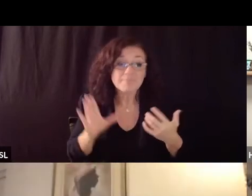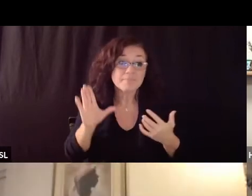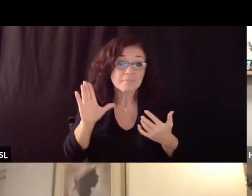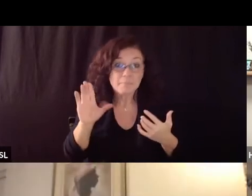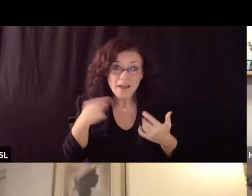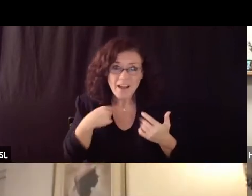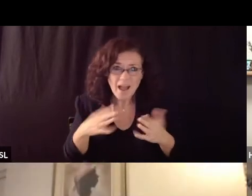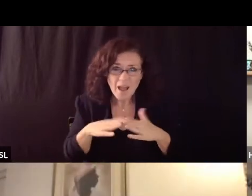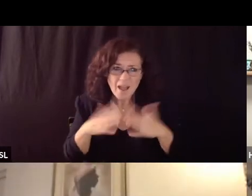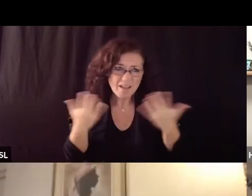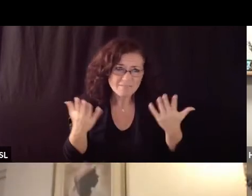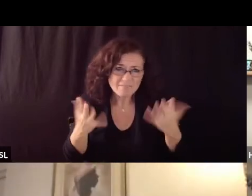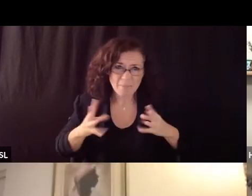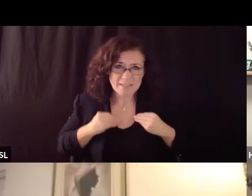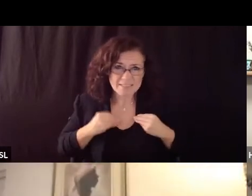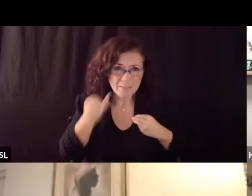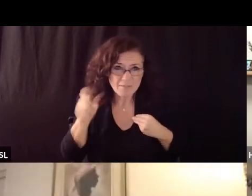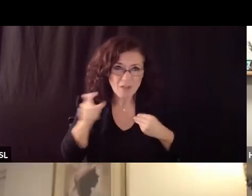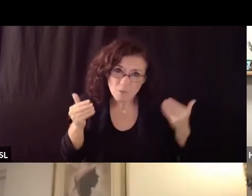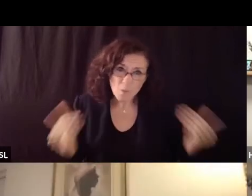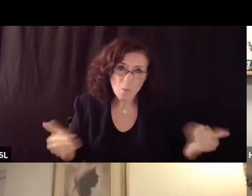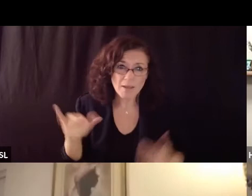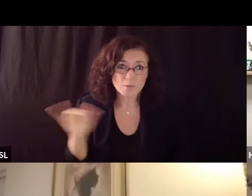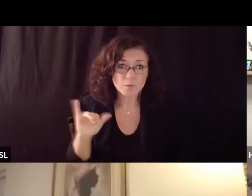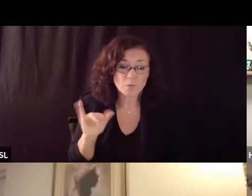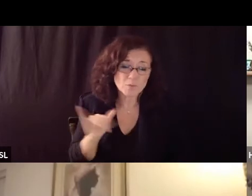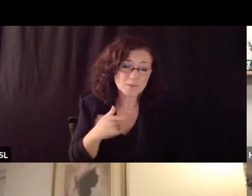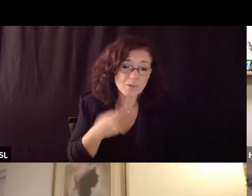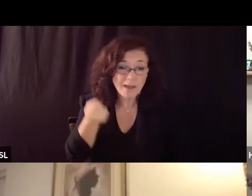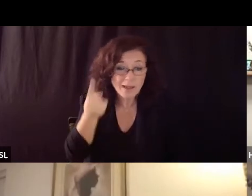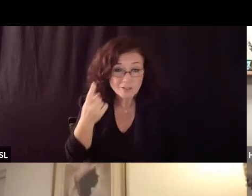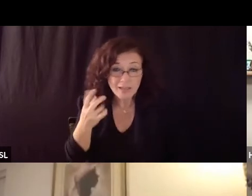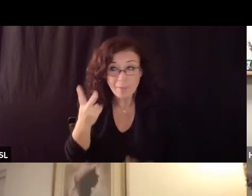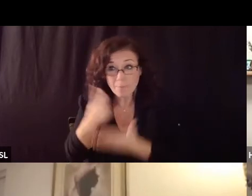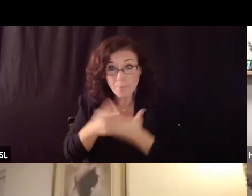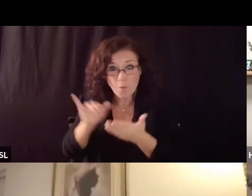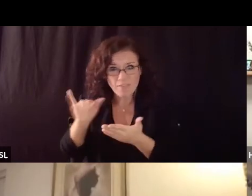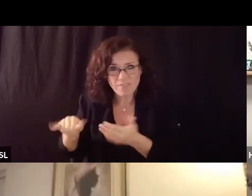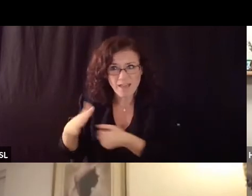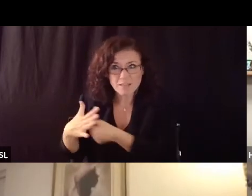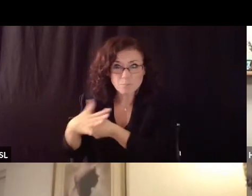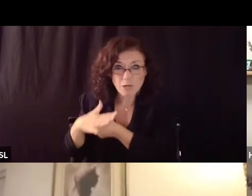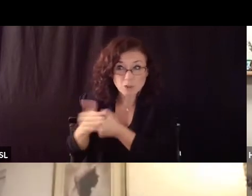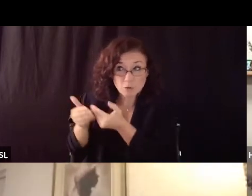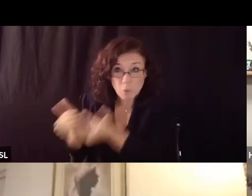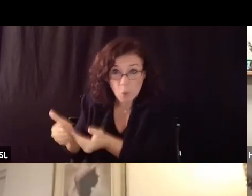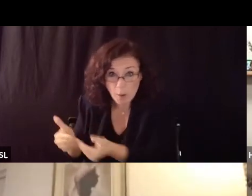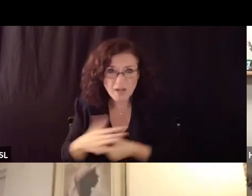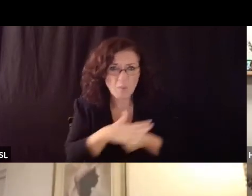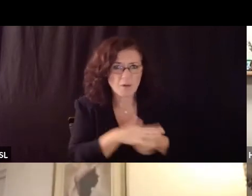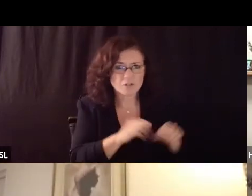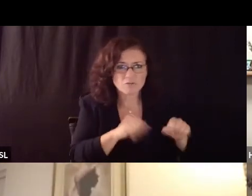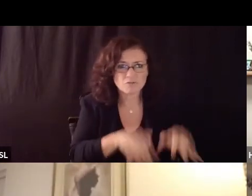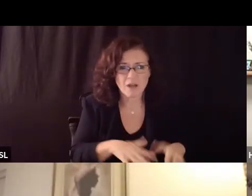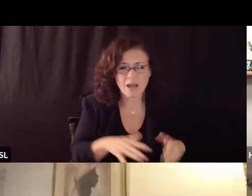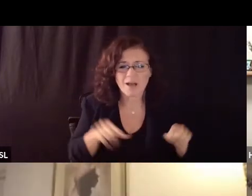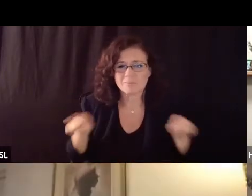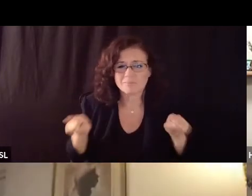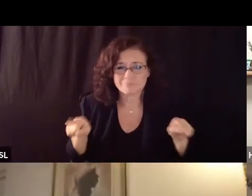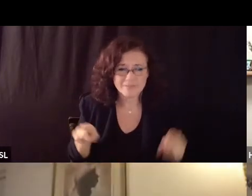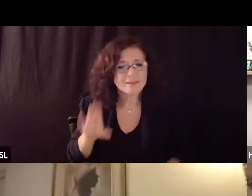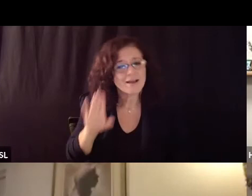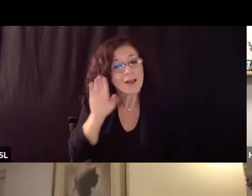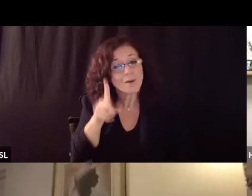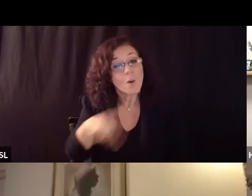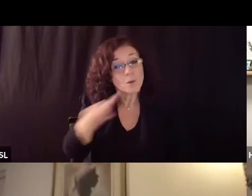understand those two pressures um so that's really a tough week ahead of you but i hope that you'll do the work and i know you will um to make